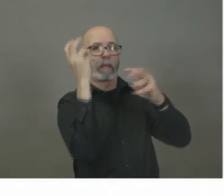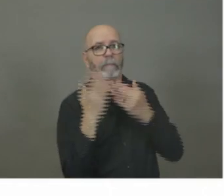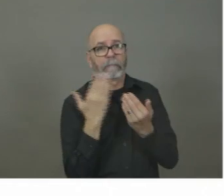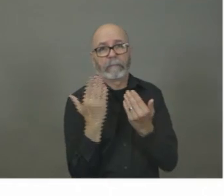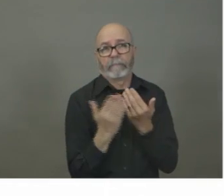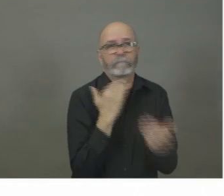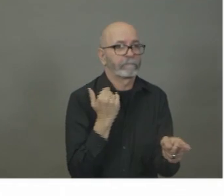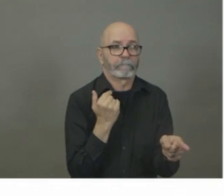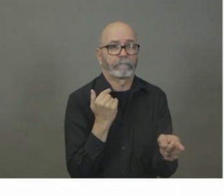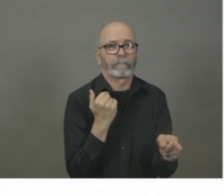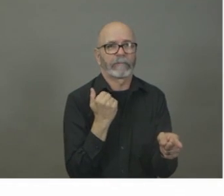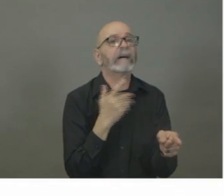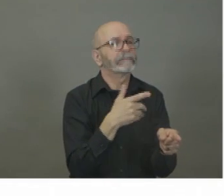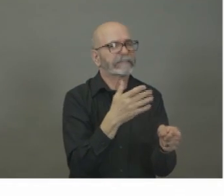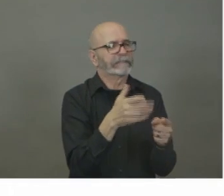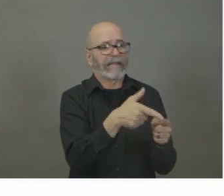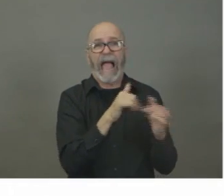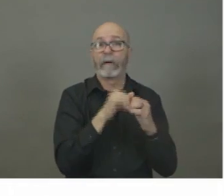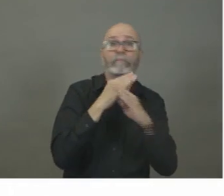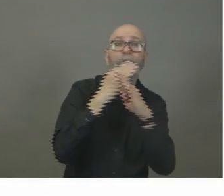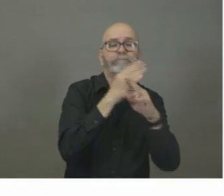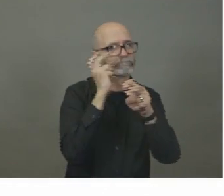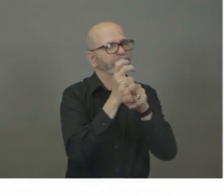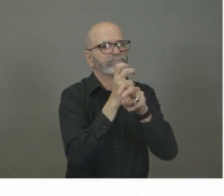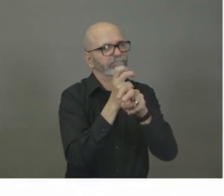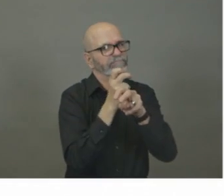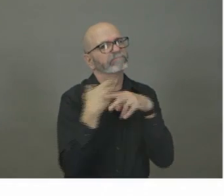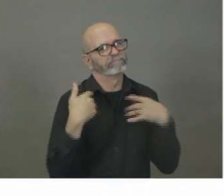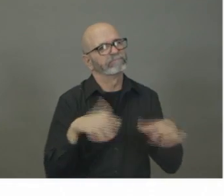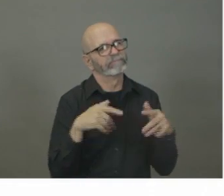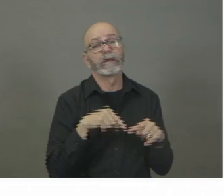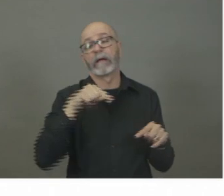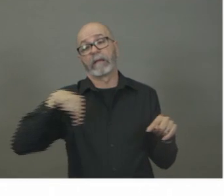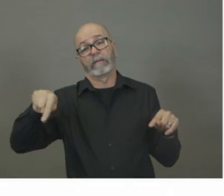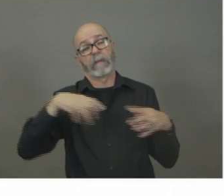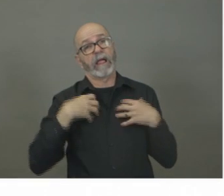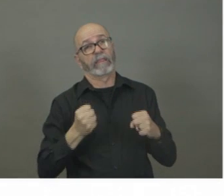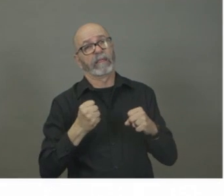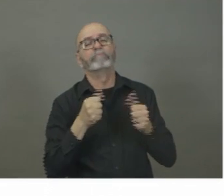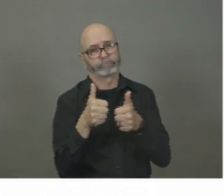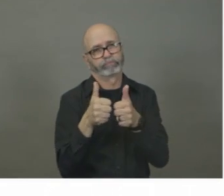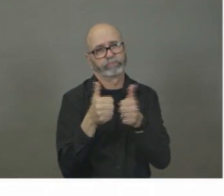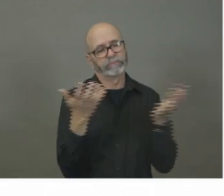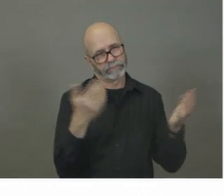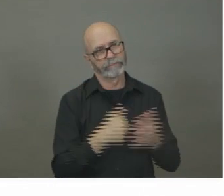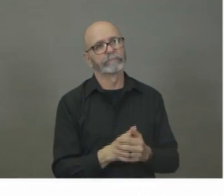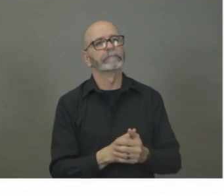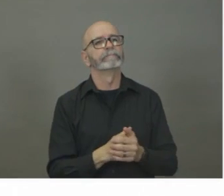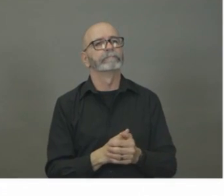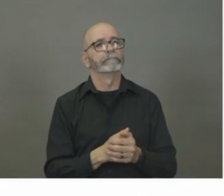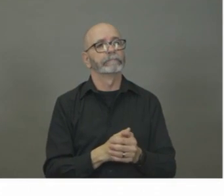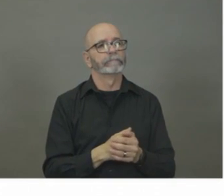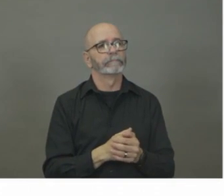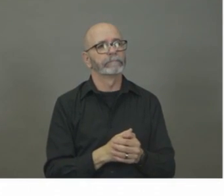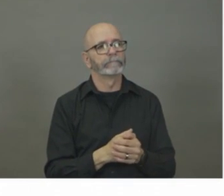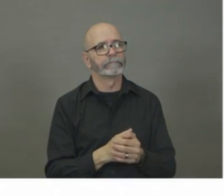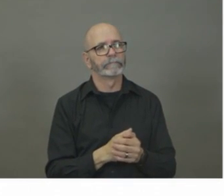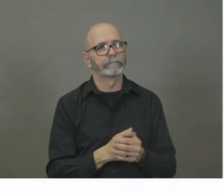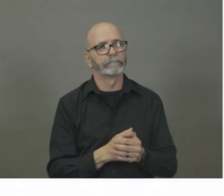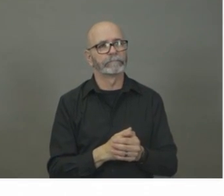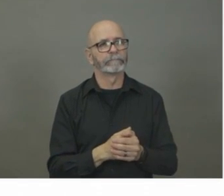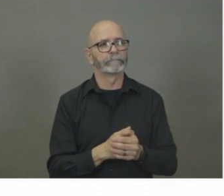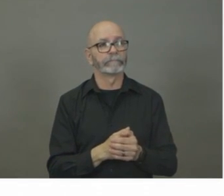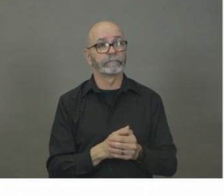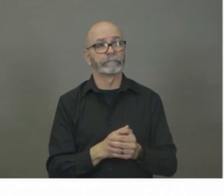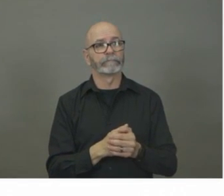protect those who are more vulnerable in our communities. Another the other piece of our public health measures is is social